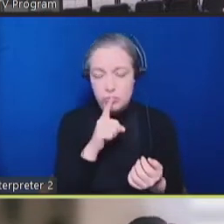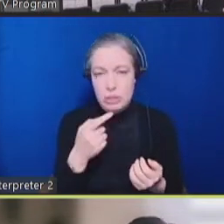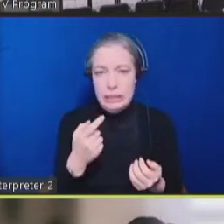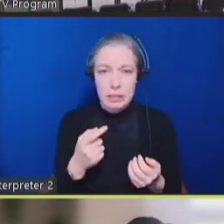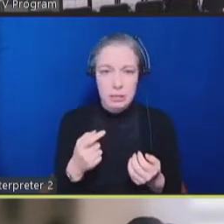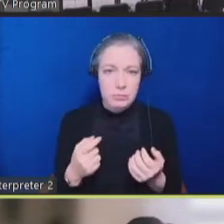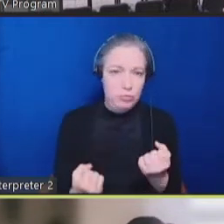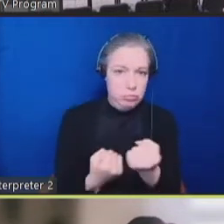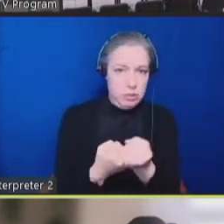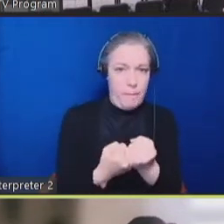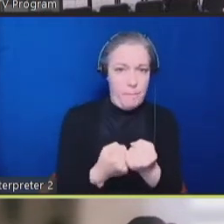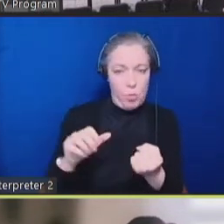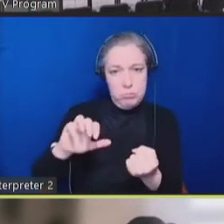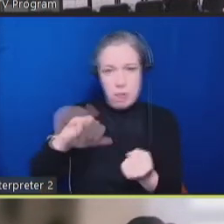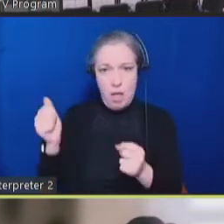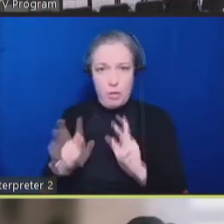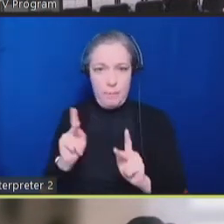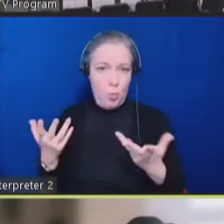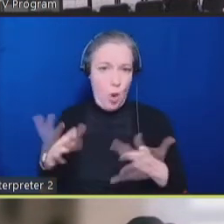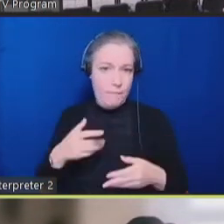shared today. Next slide, please.